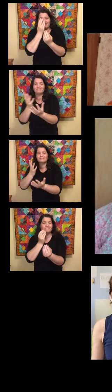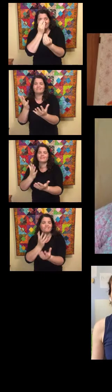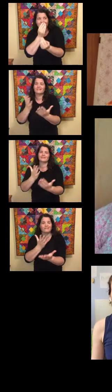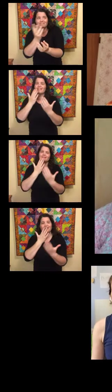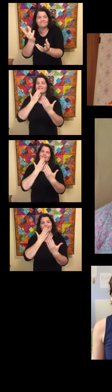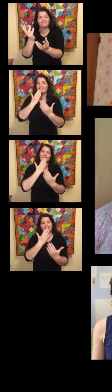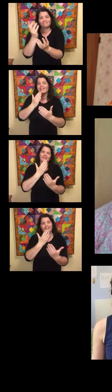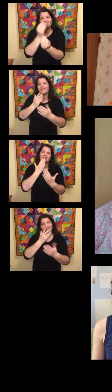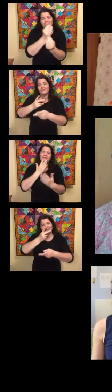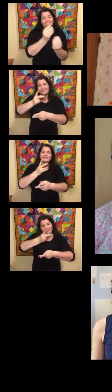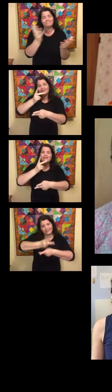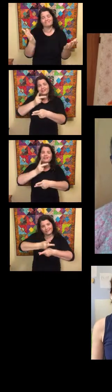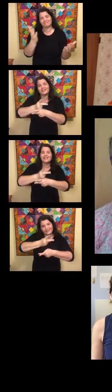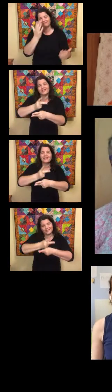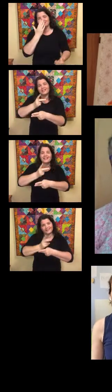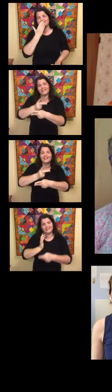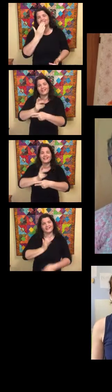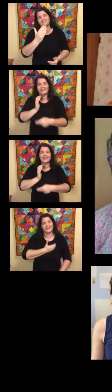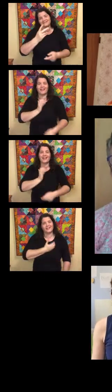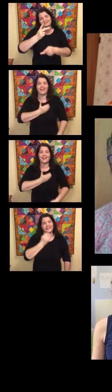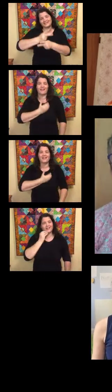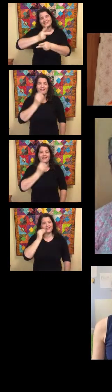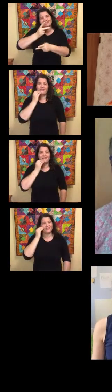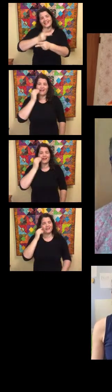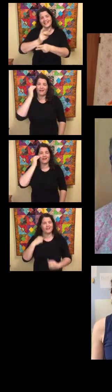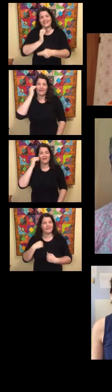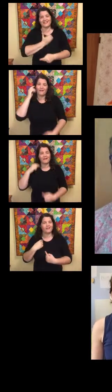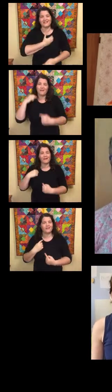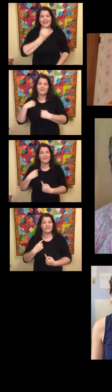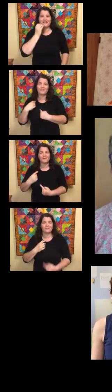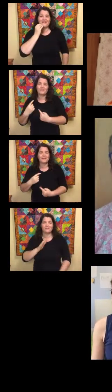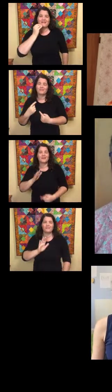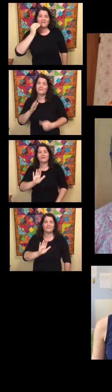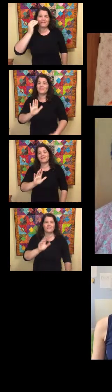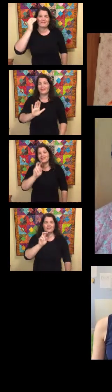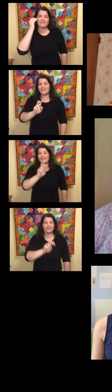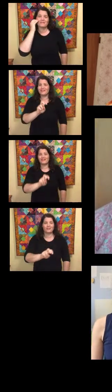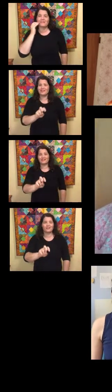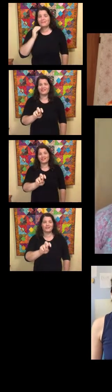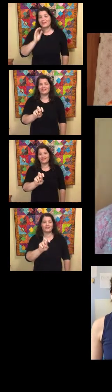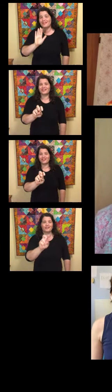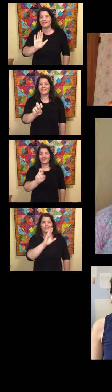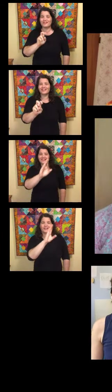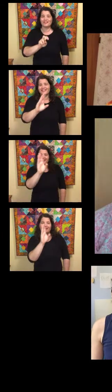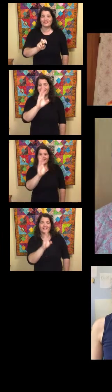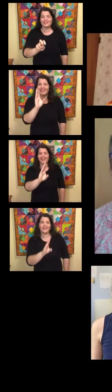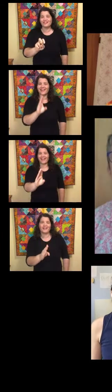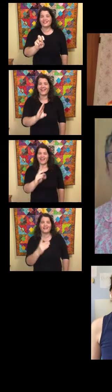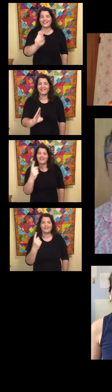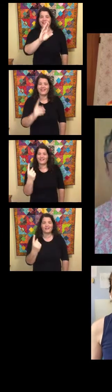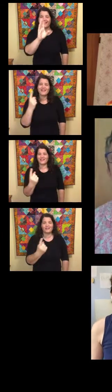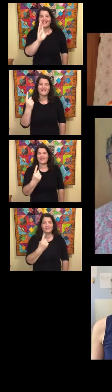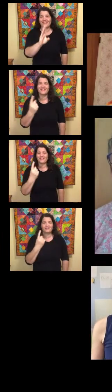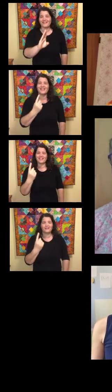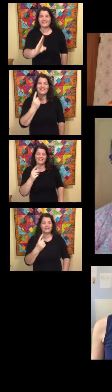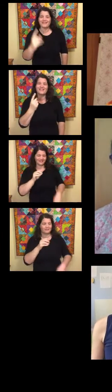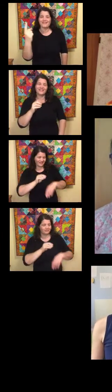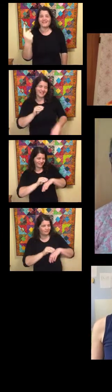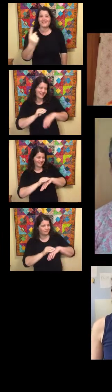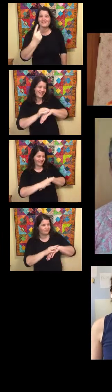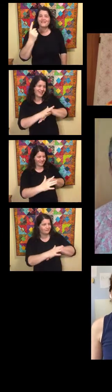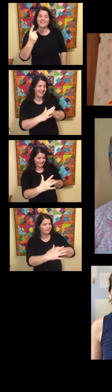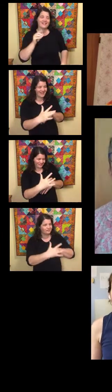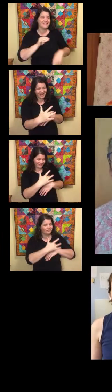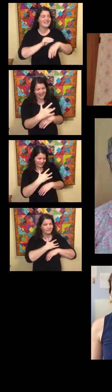so others might know, and thank you for taking care of our home. May your journey never